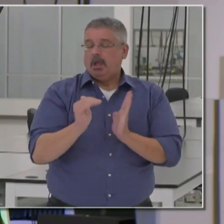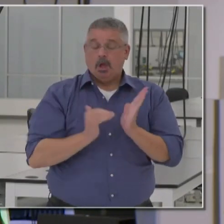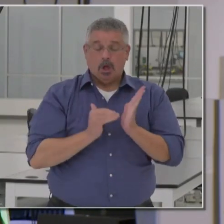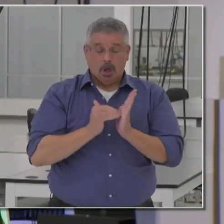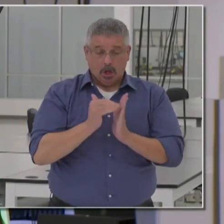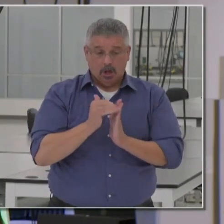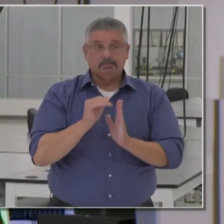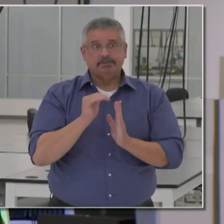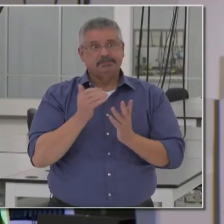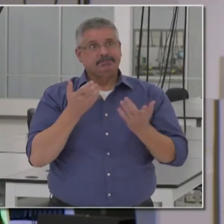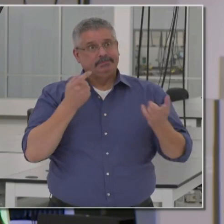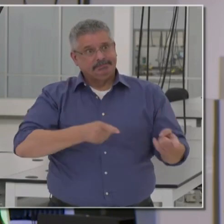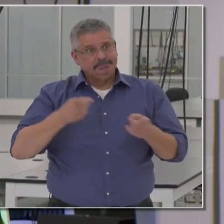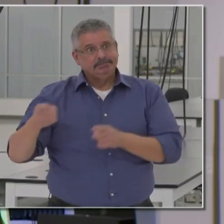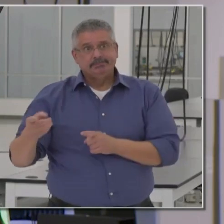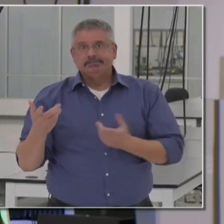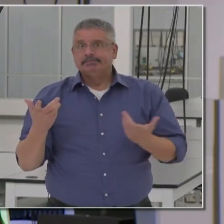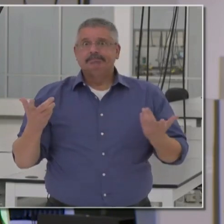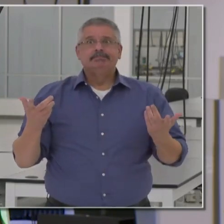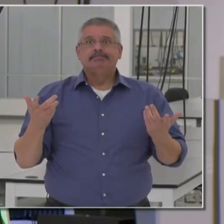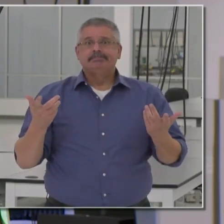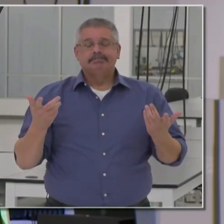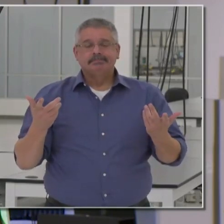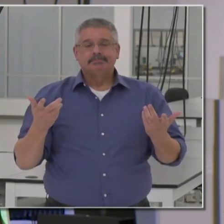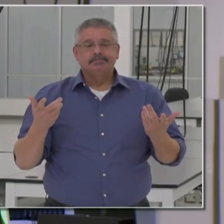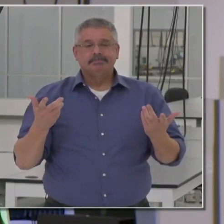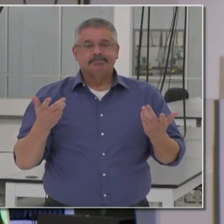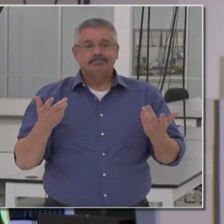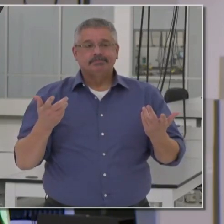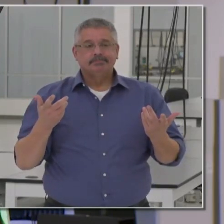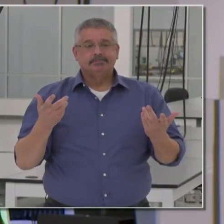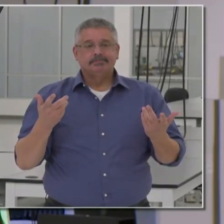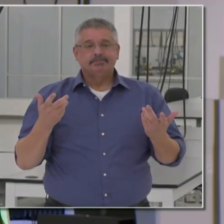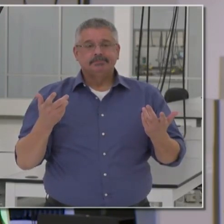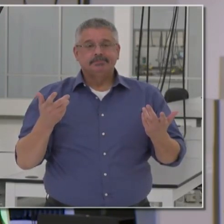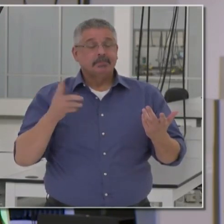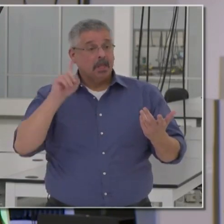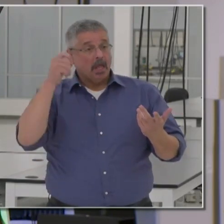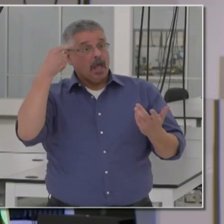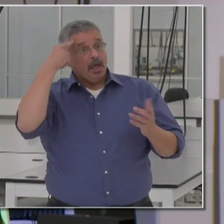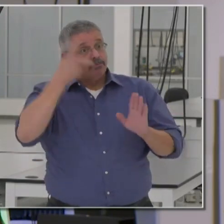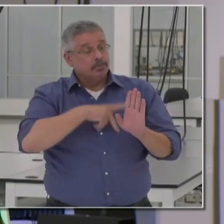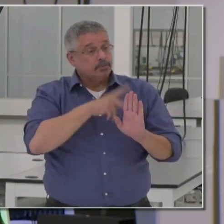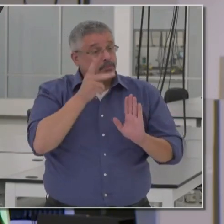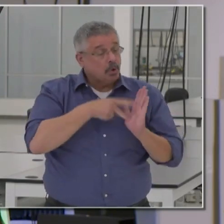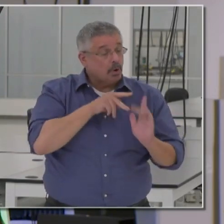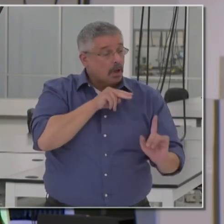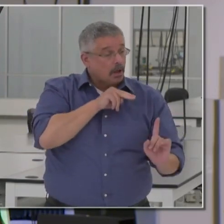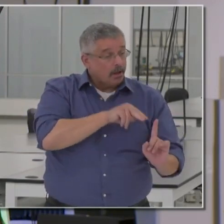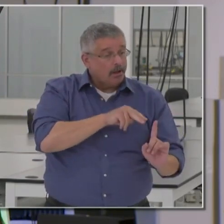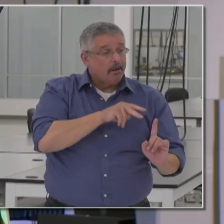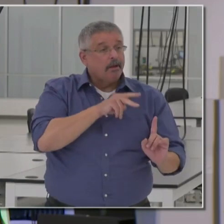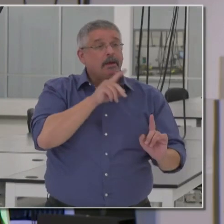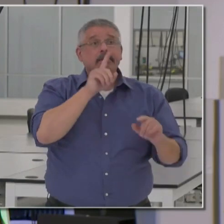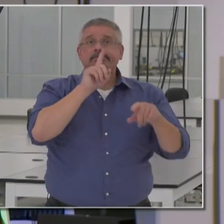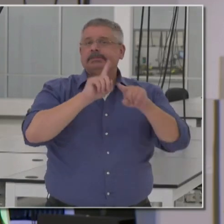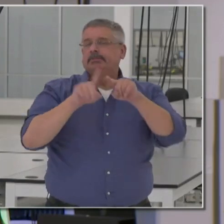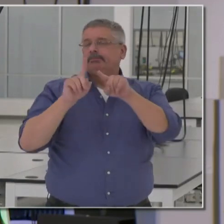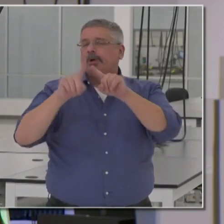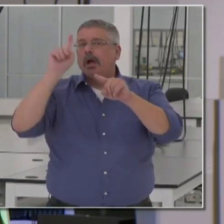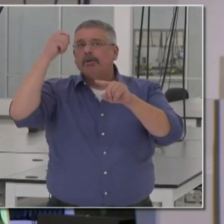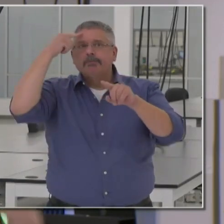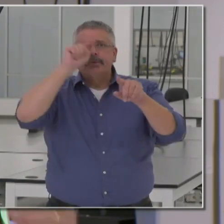often is the case, particularly when we look at government programs at every level of government,